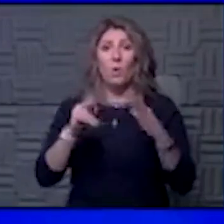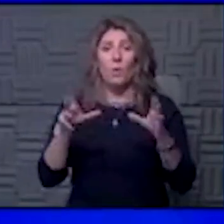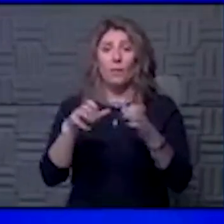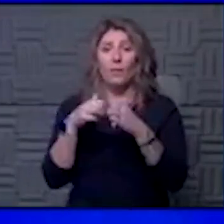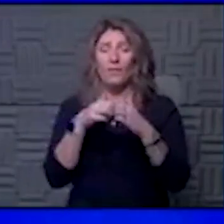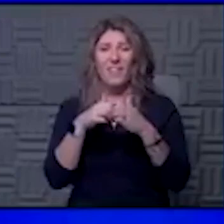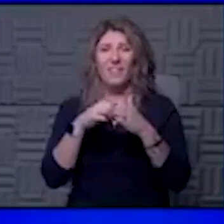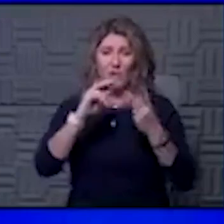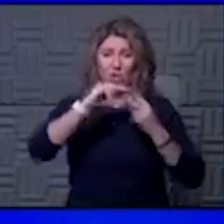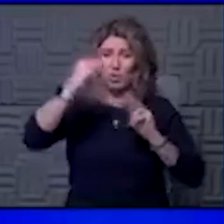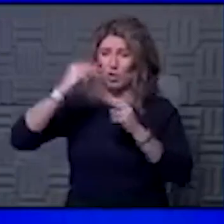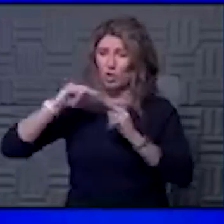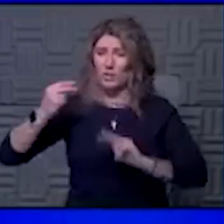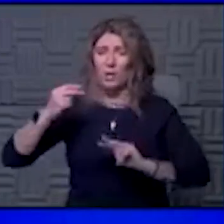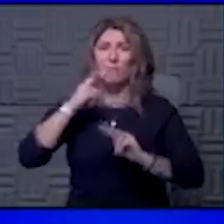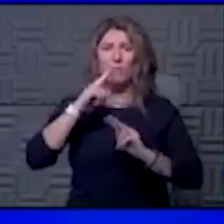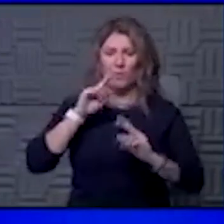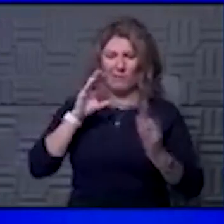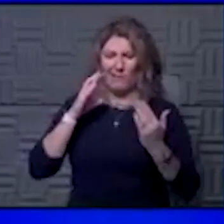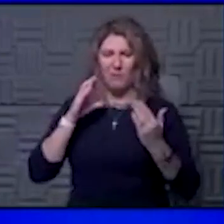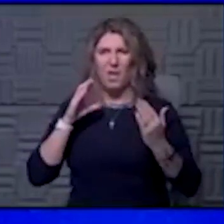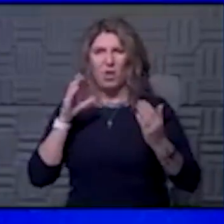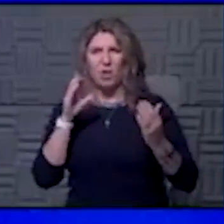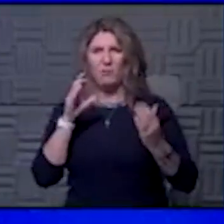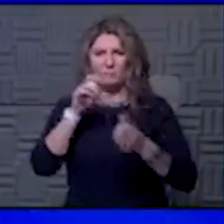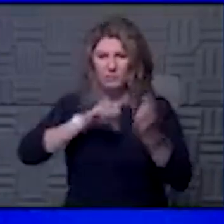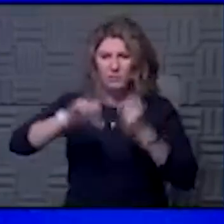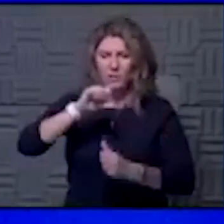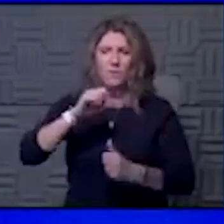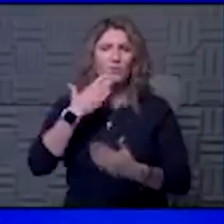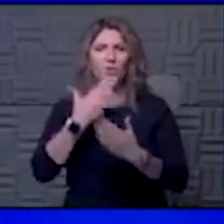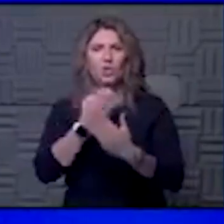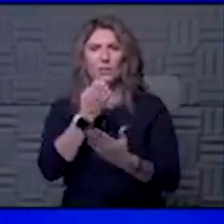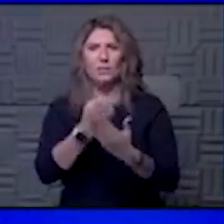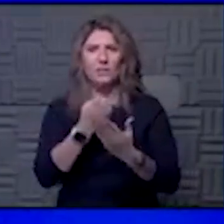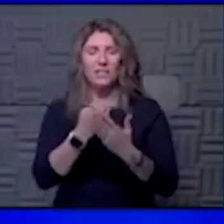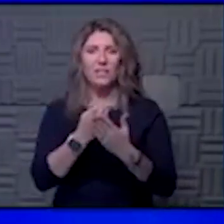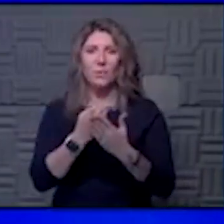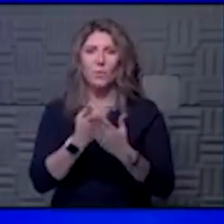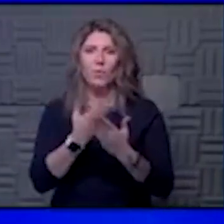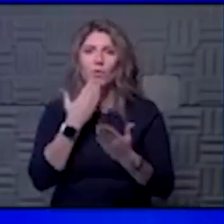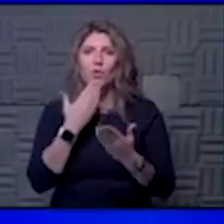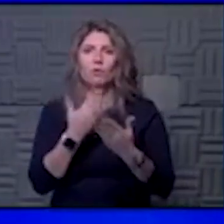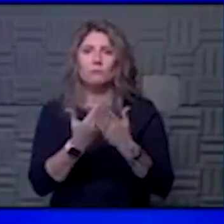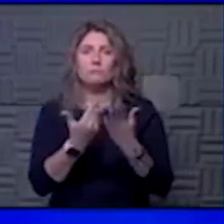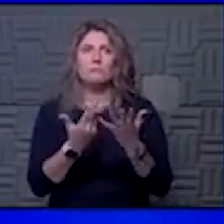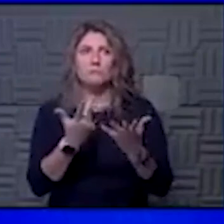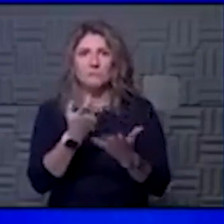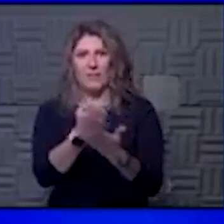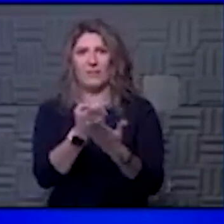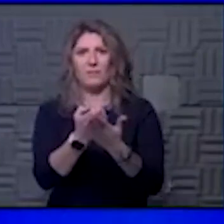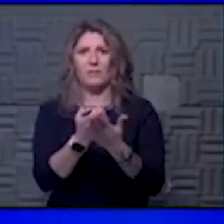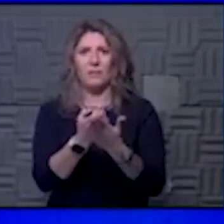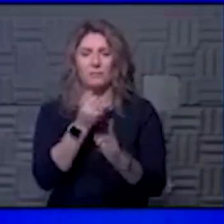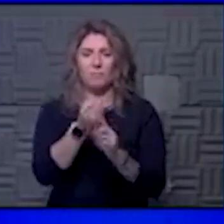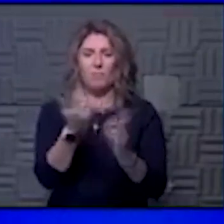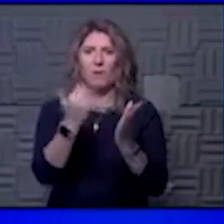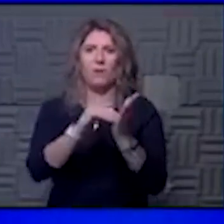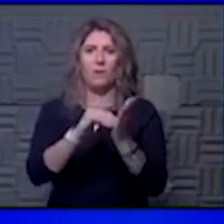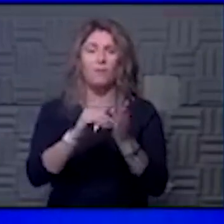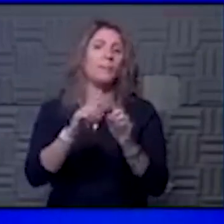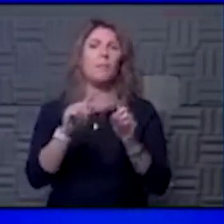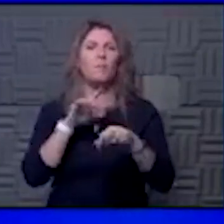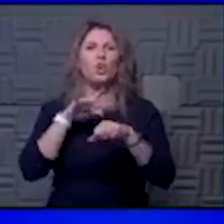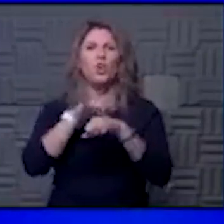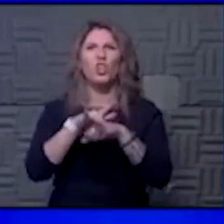were sequenced and compared to each other. So we have very good evidence that these were a reinfection, but the earliest reinfection we've seen is